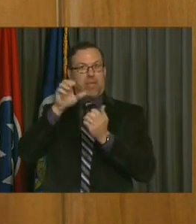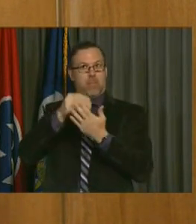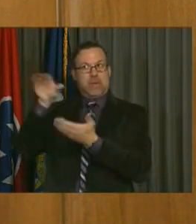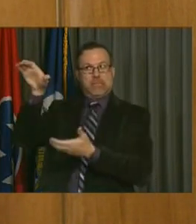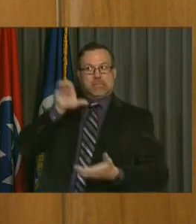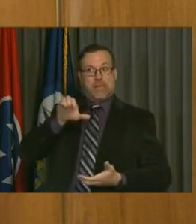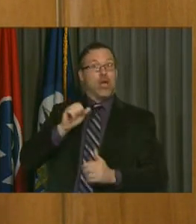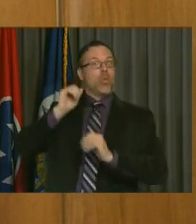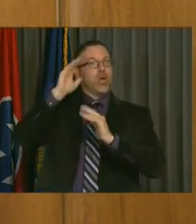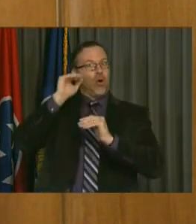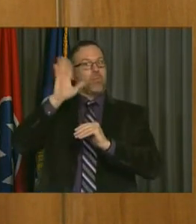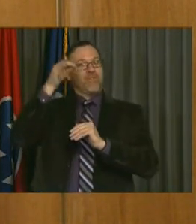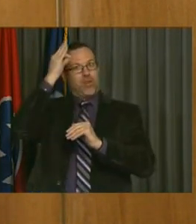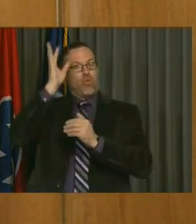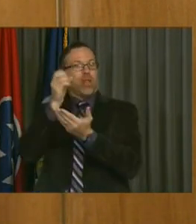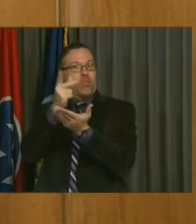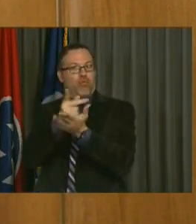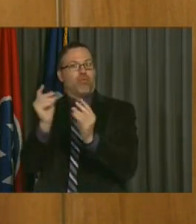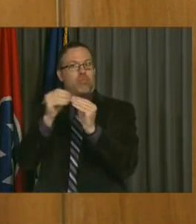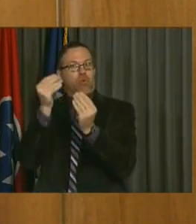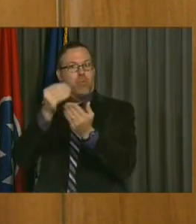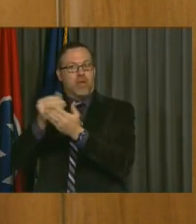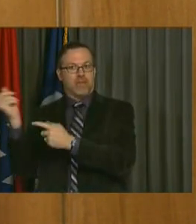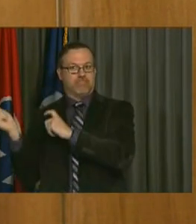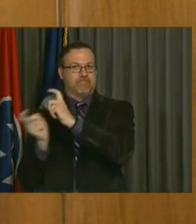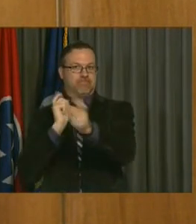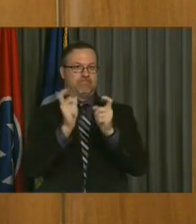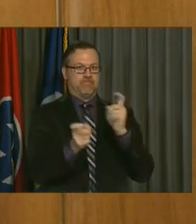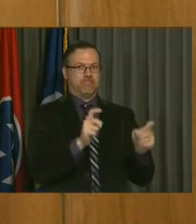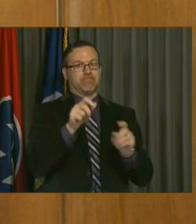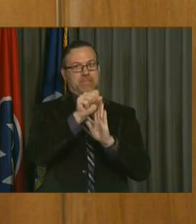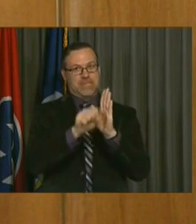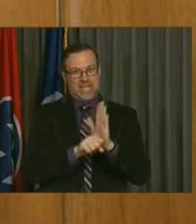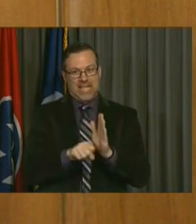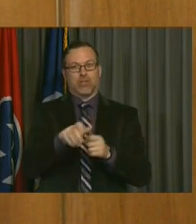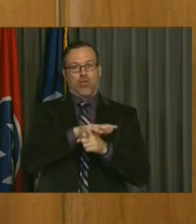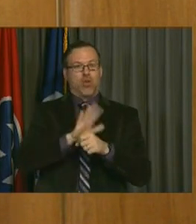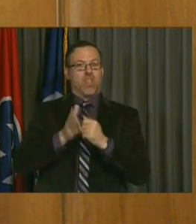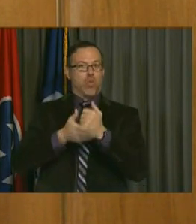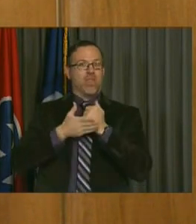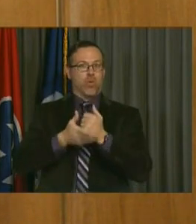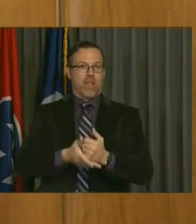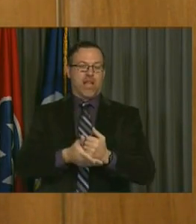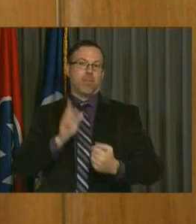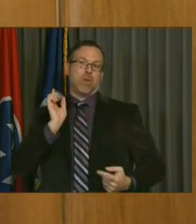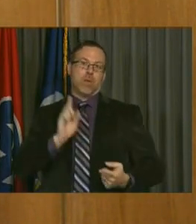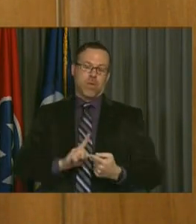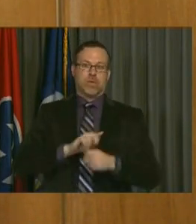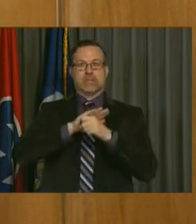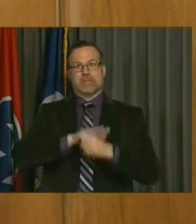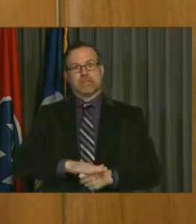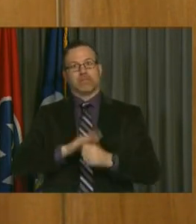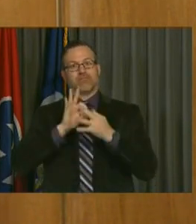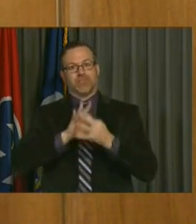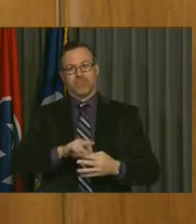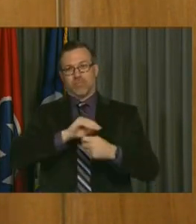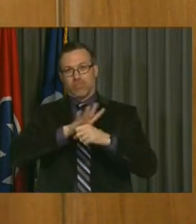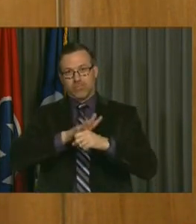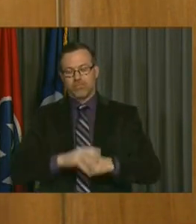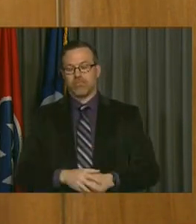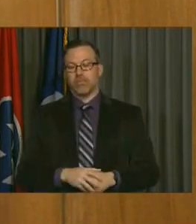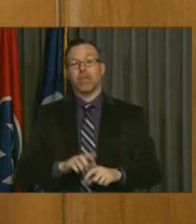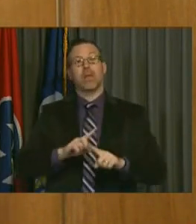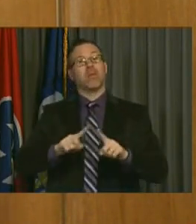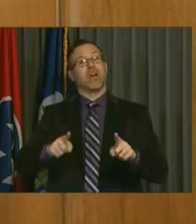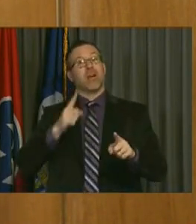with additional funding for state and local governments that will provide revenue relief. But until then, we will create